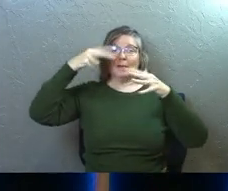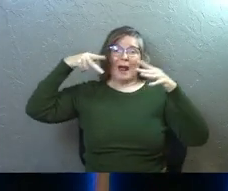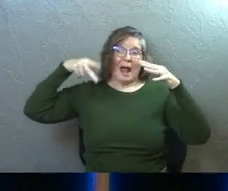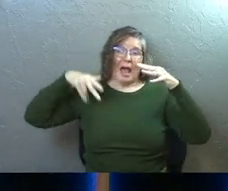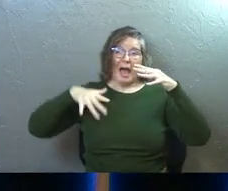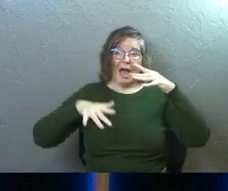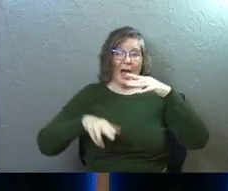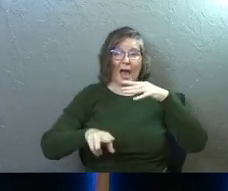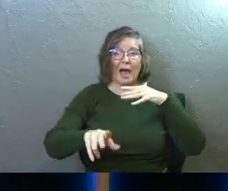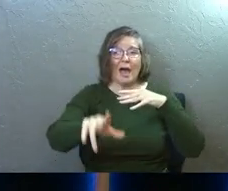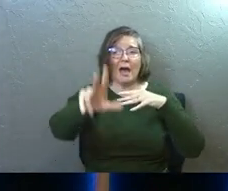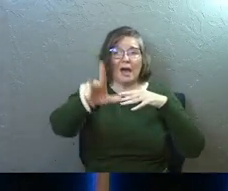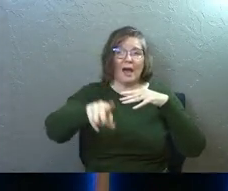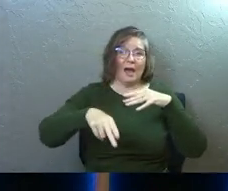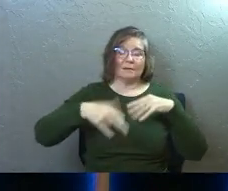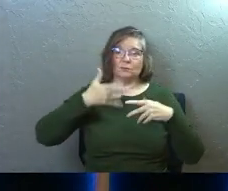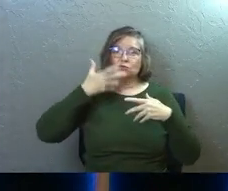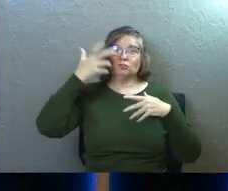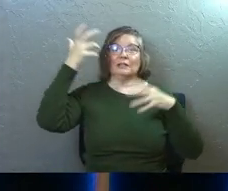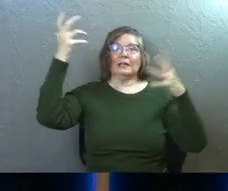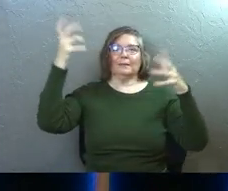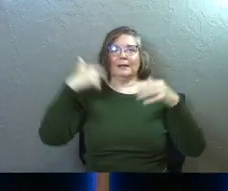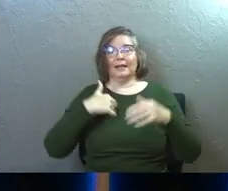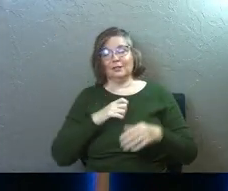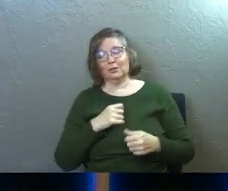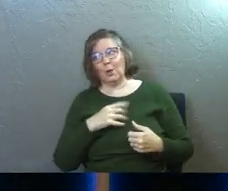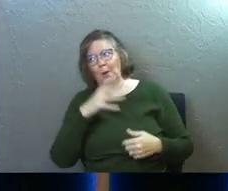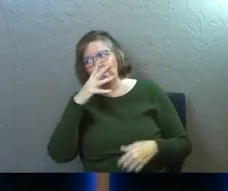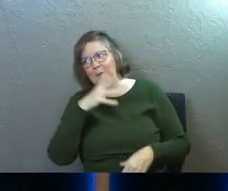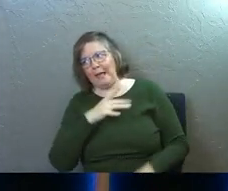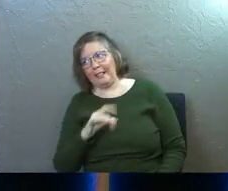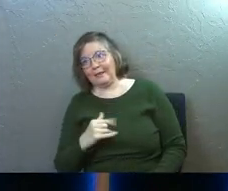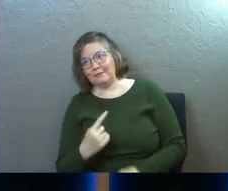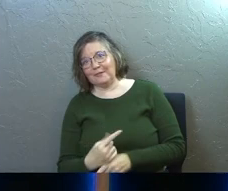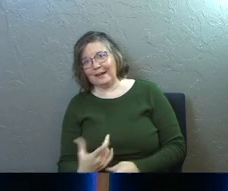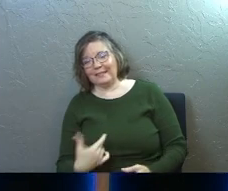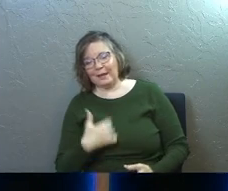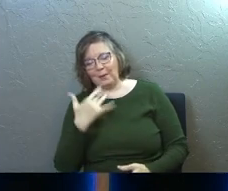it's so masculine and manly. Right?